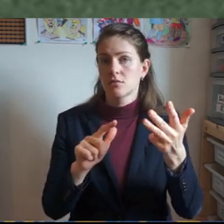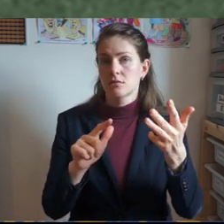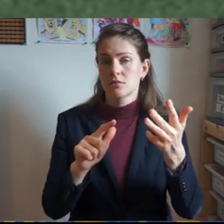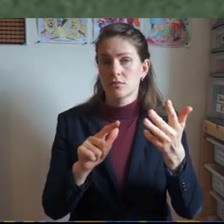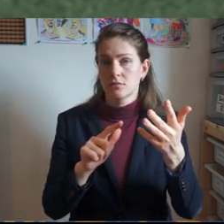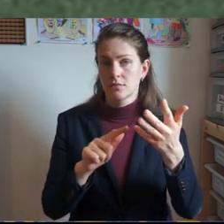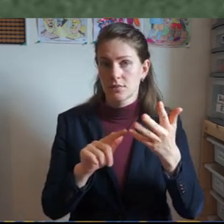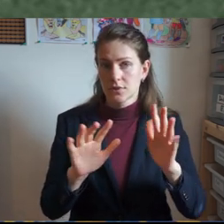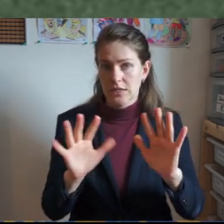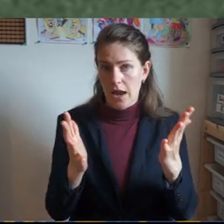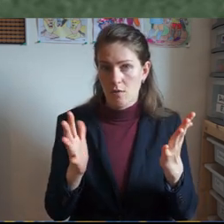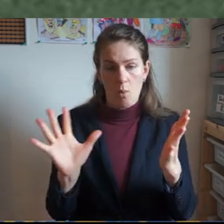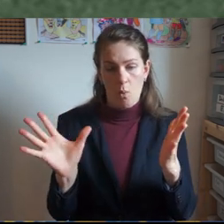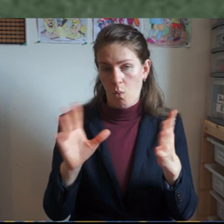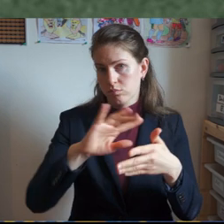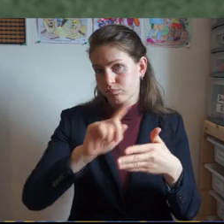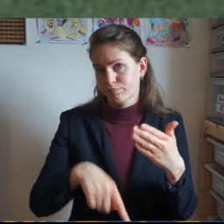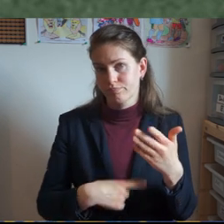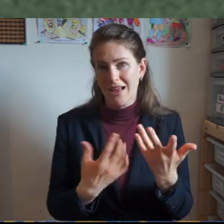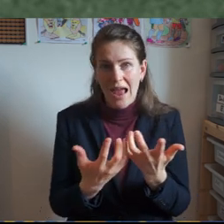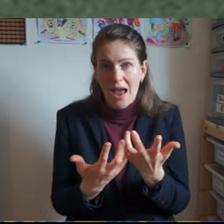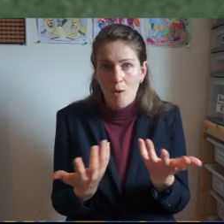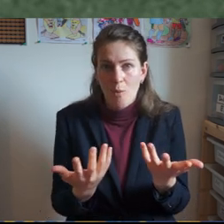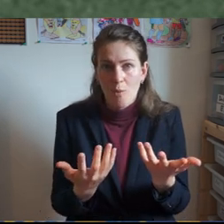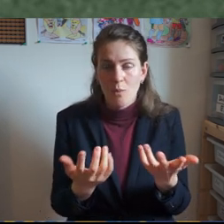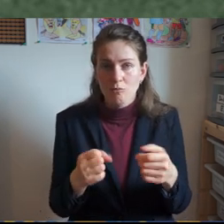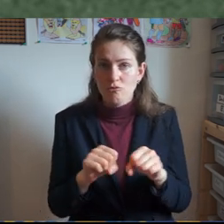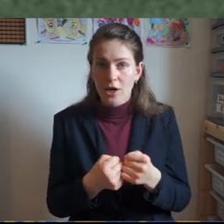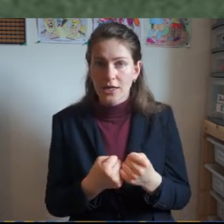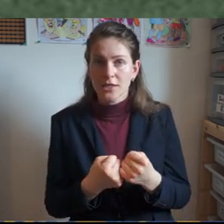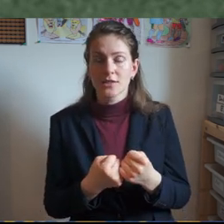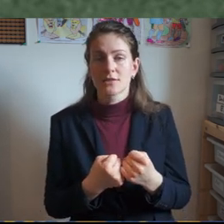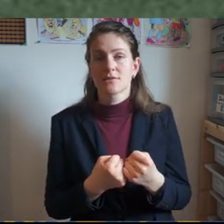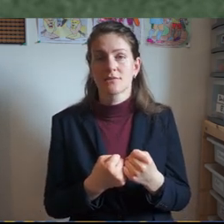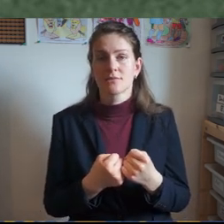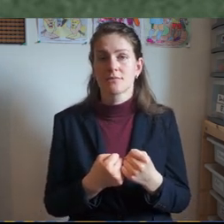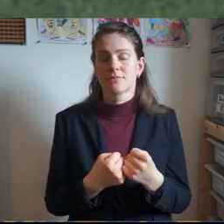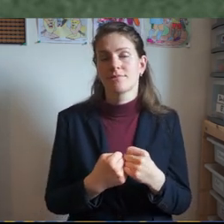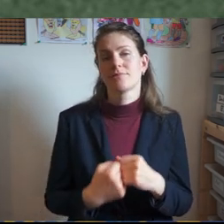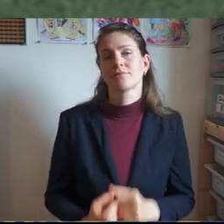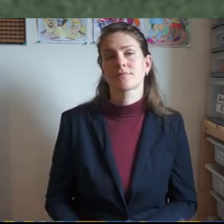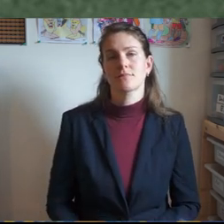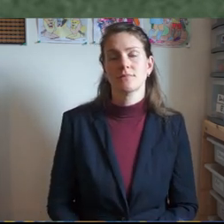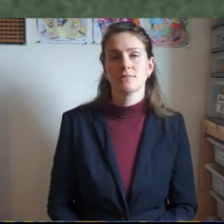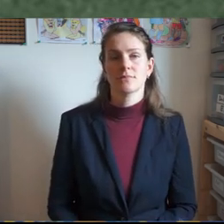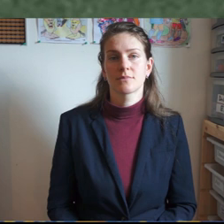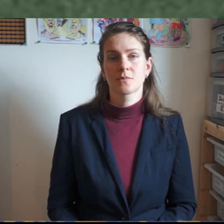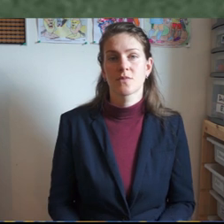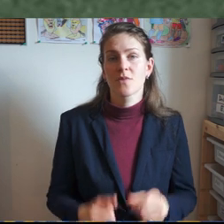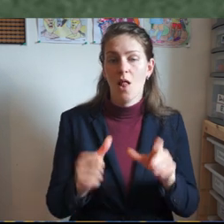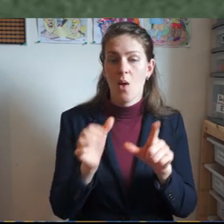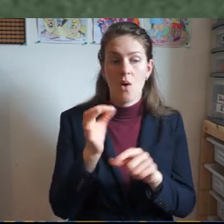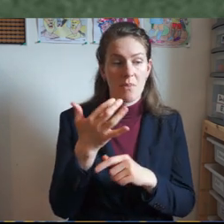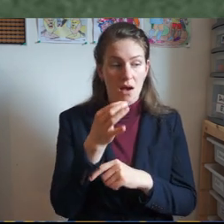break this commandment well the Lord asked him to give of